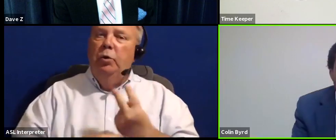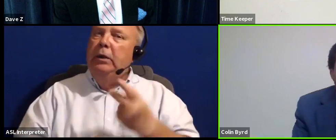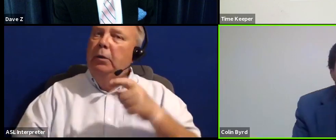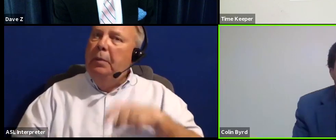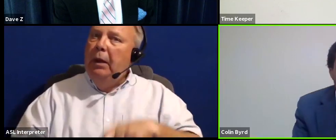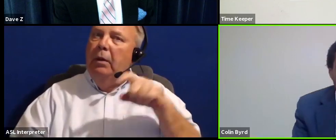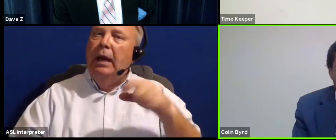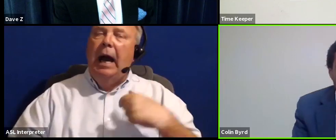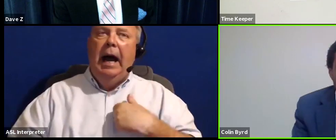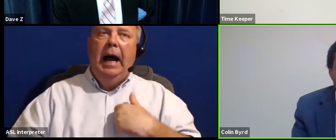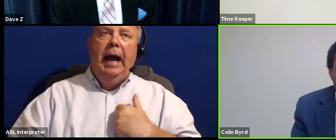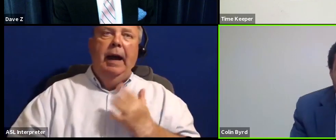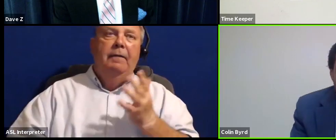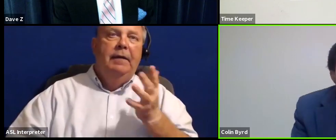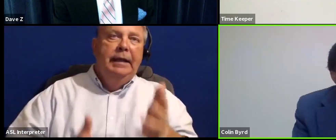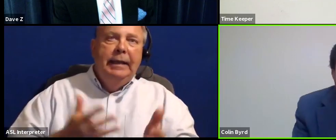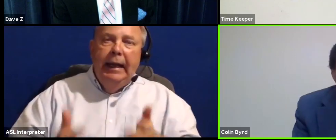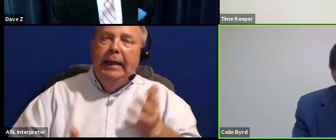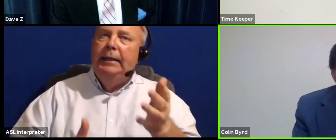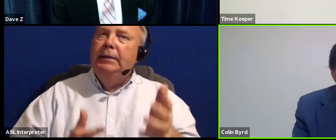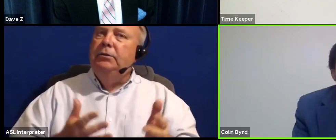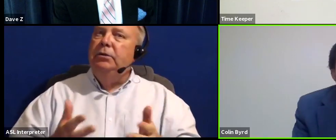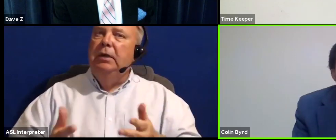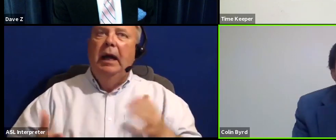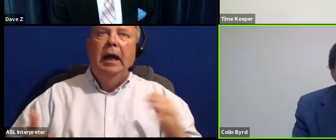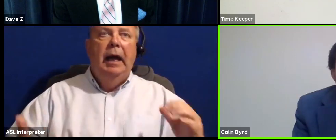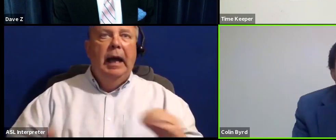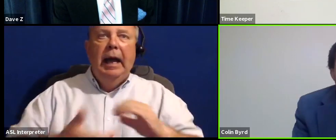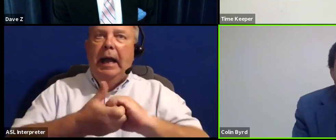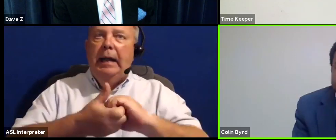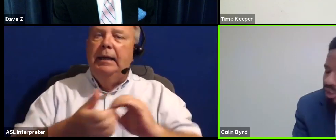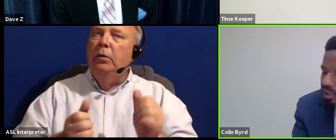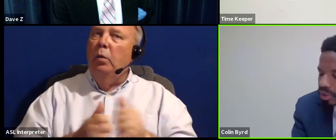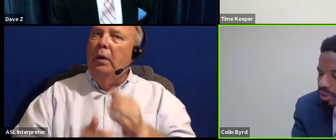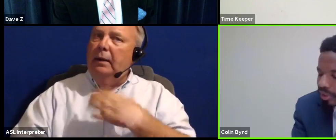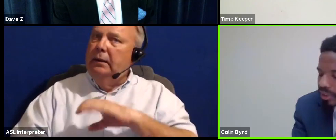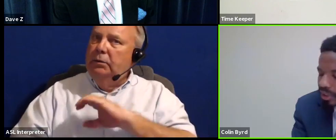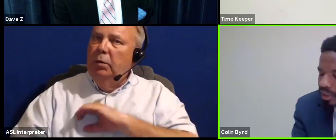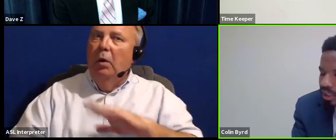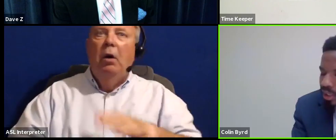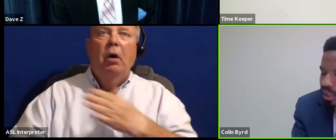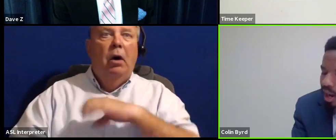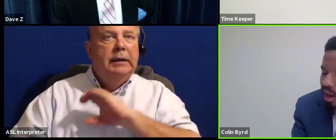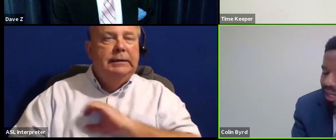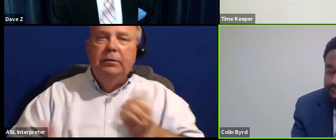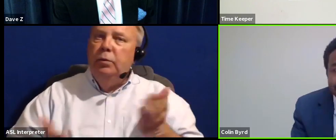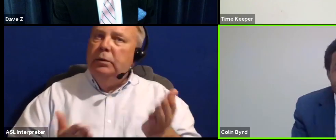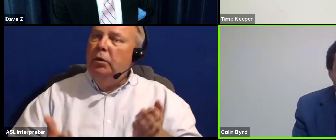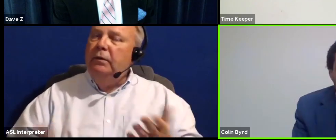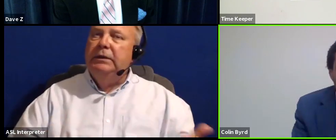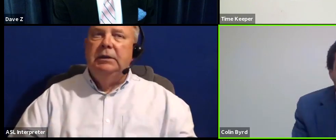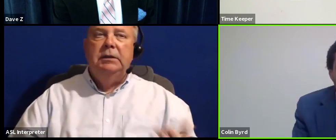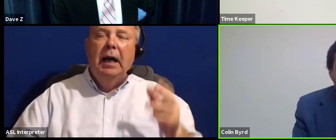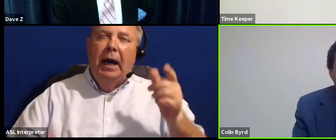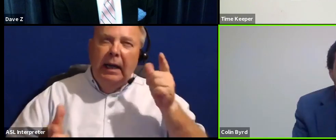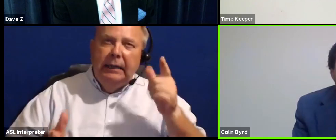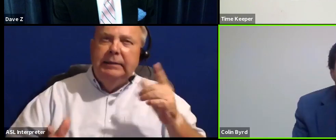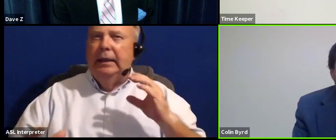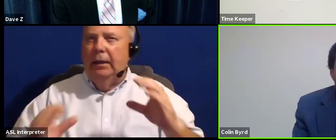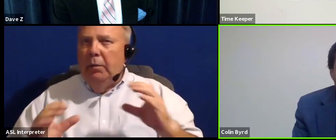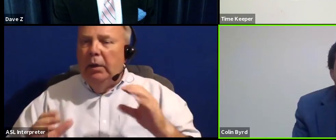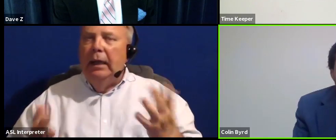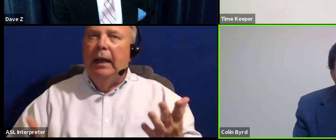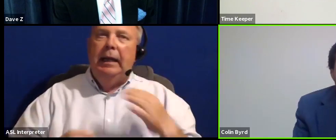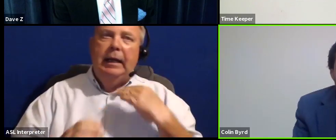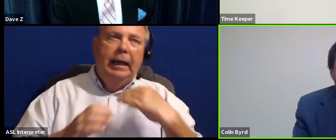engaged hand in hand with constituents on constituent services. I listen, I communicate via